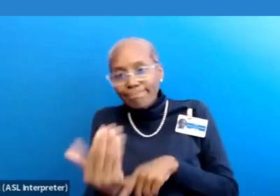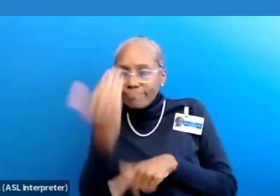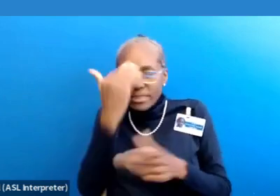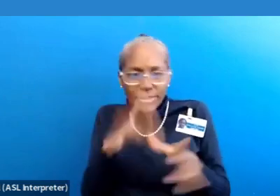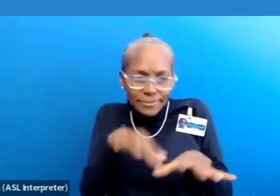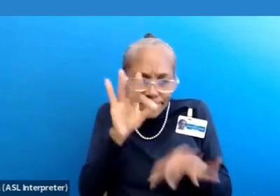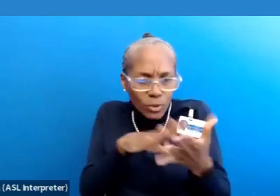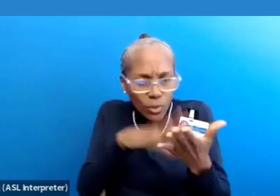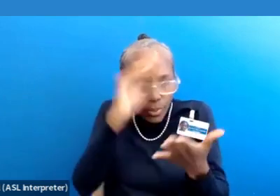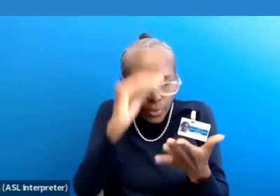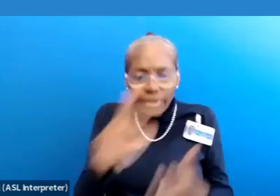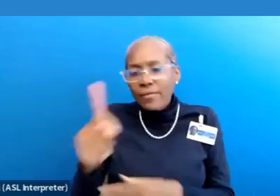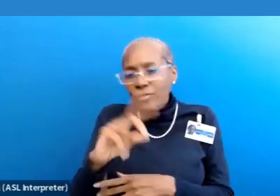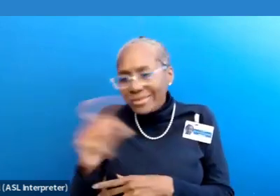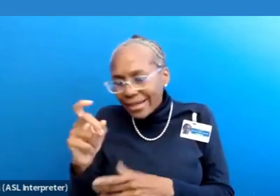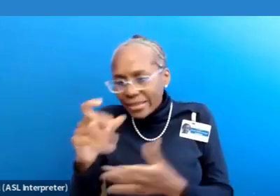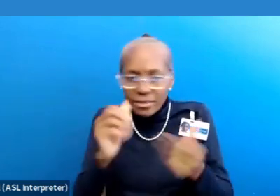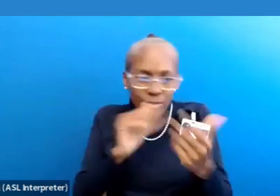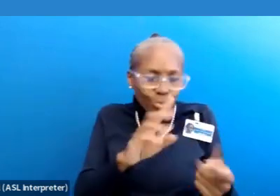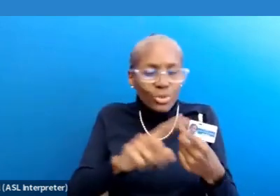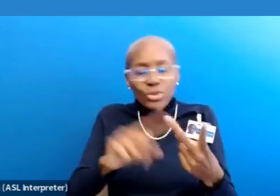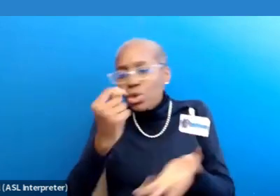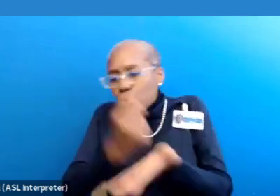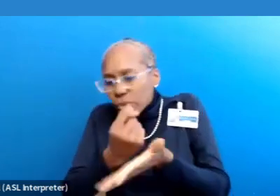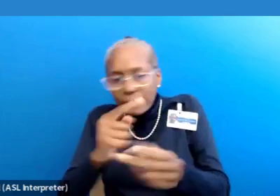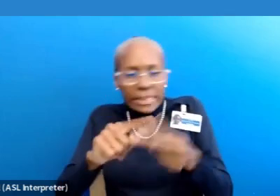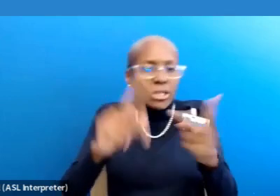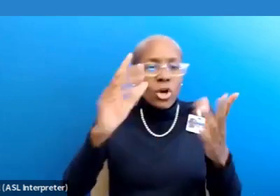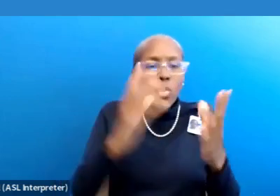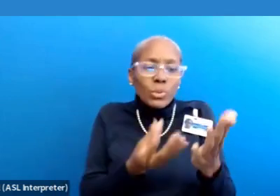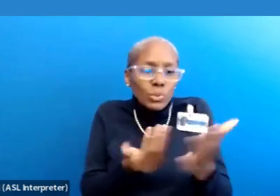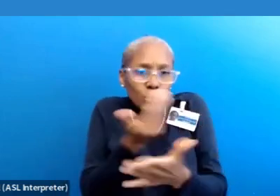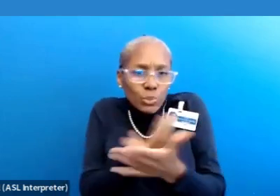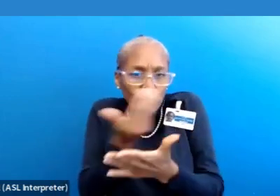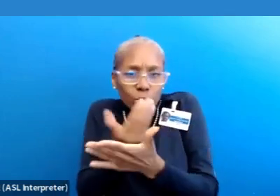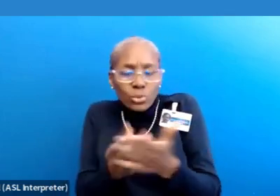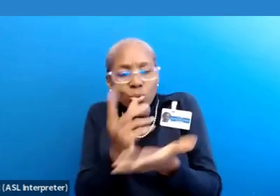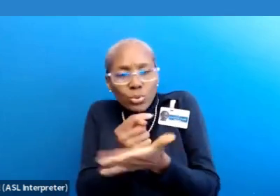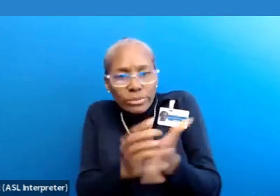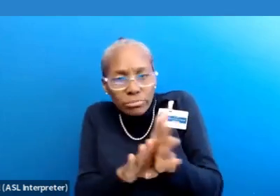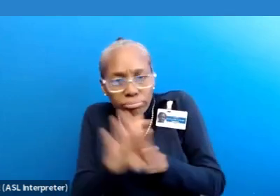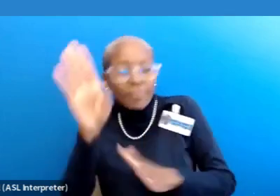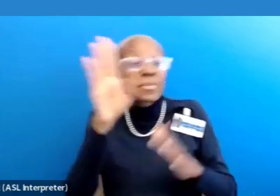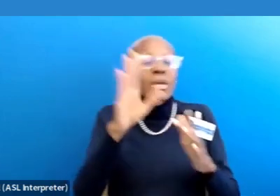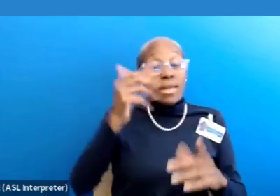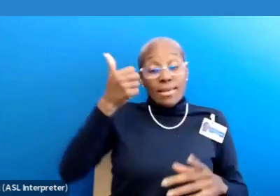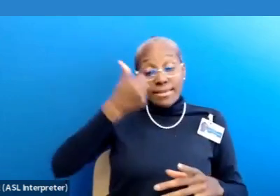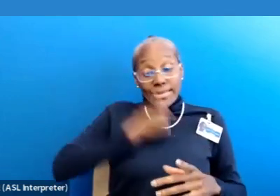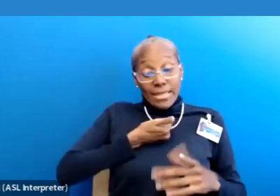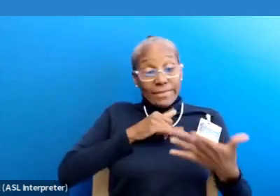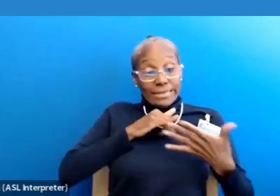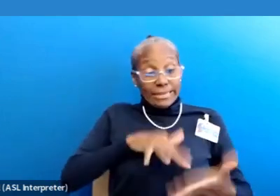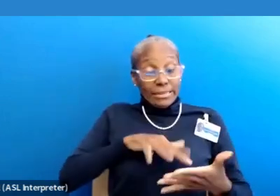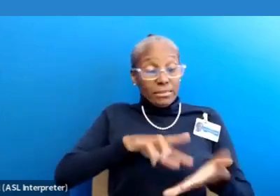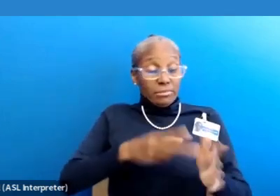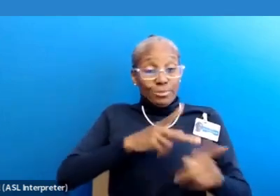whether it's in diagnostics, treatment methods, or emerging trends. Self-study also ensures that professionals are